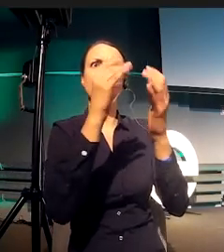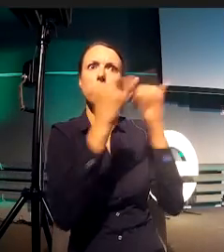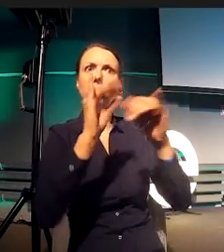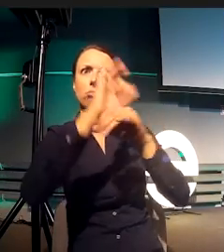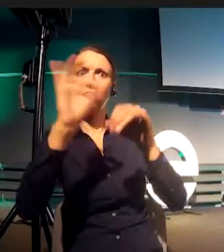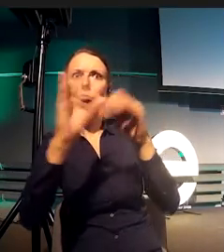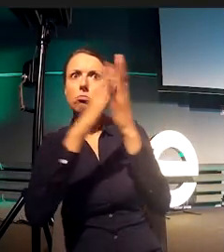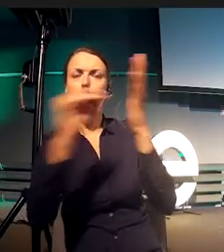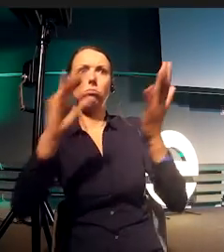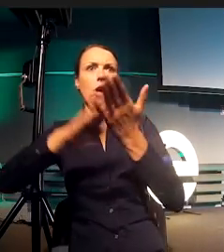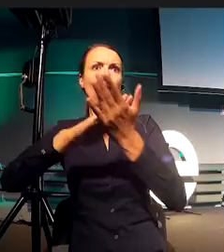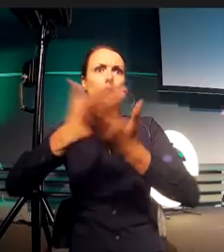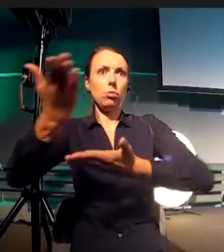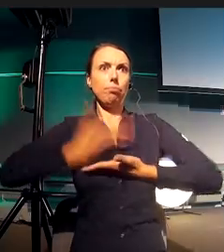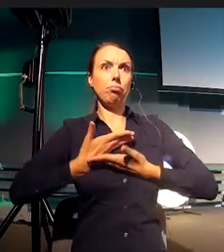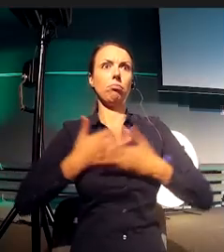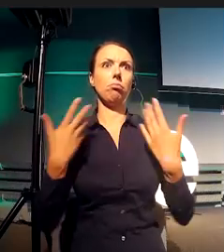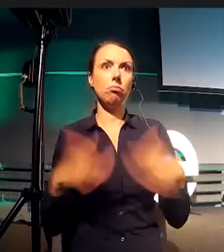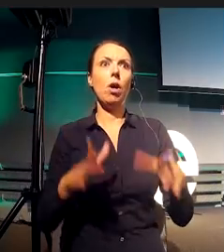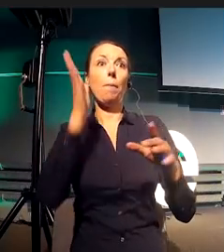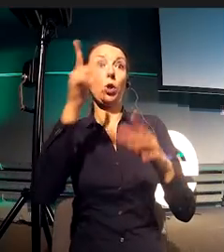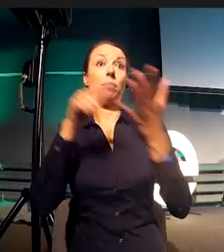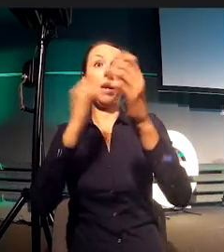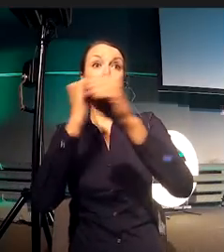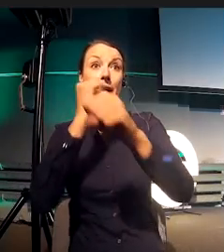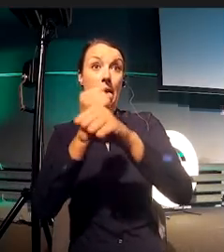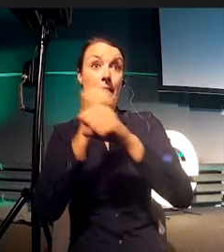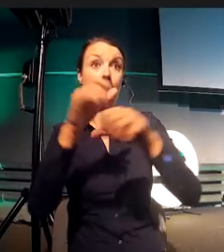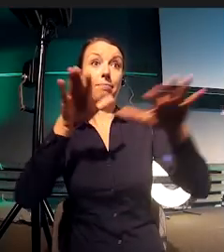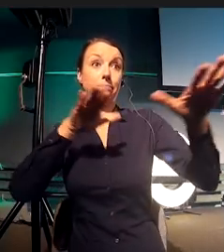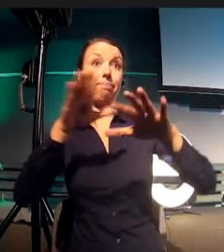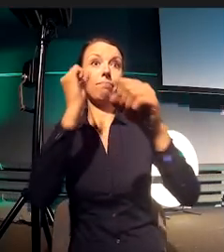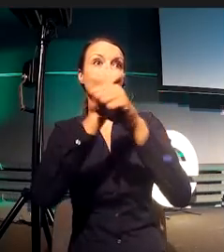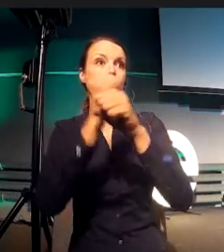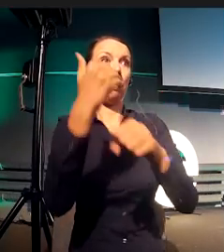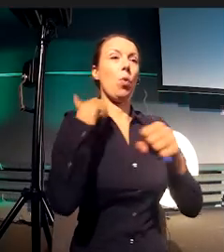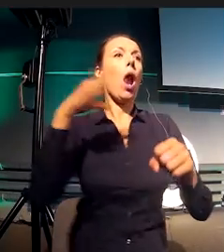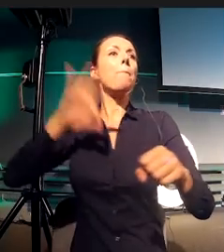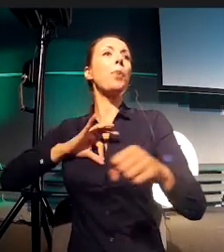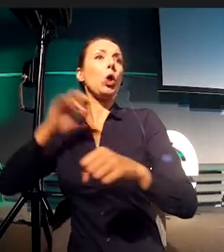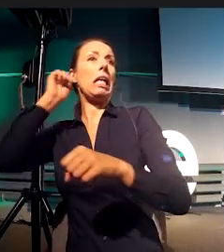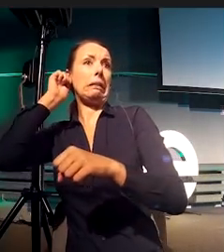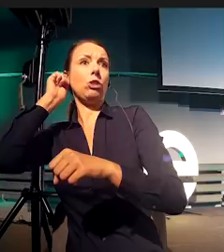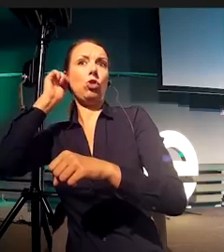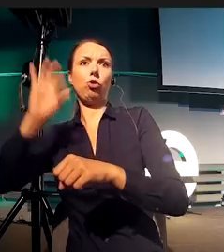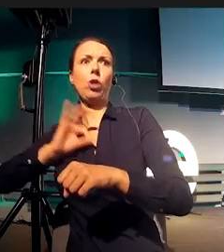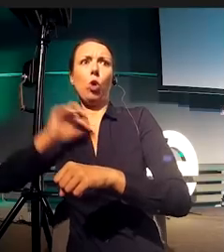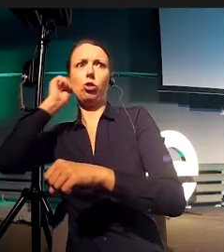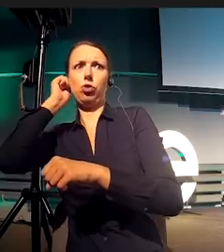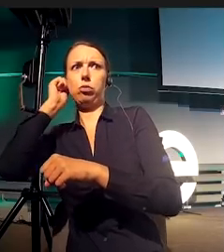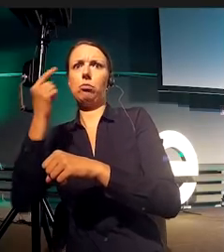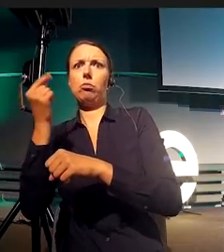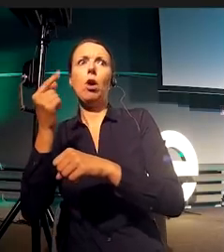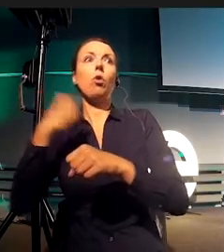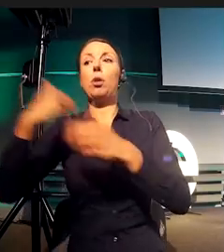And let's say my wife or my girlfriend is on the other side. And she connects it and we kind of share a moment. But this is where users